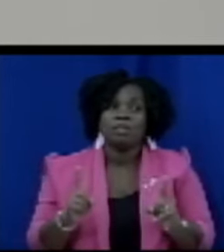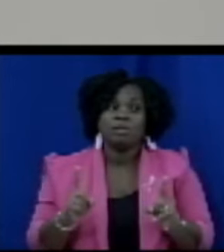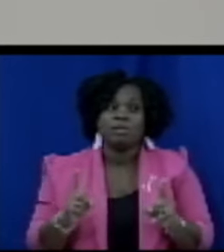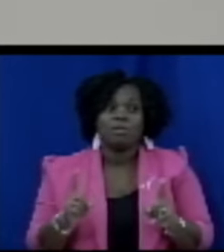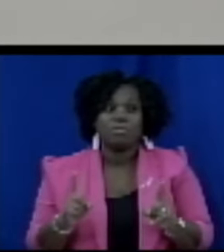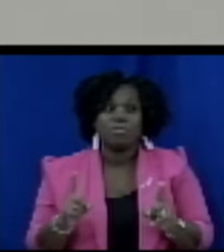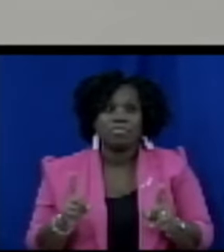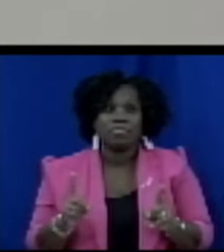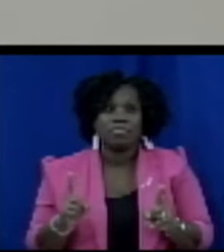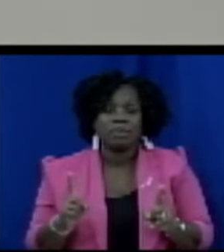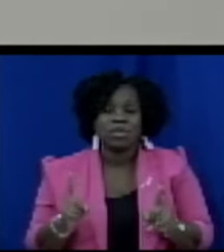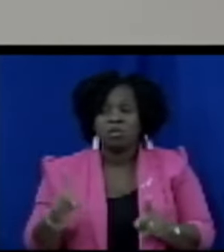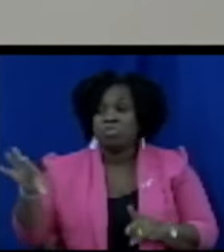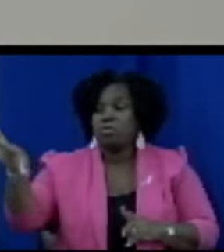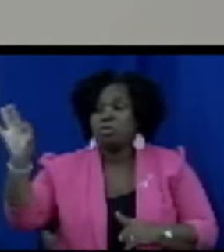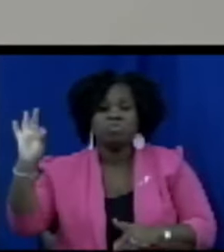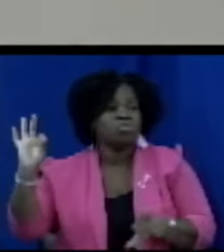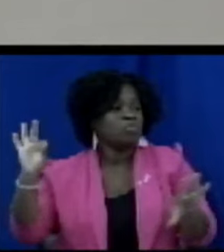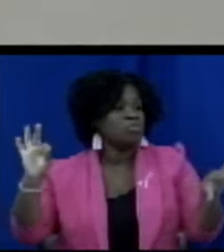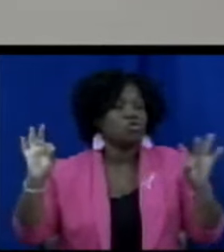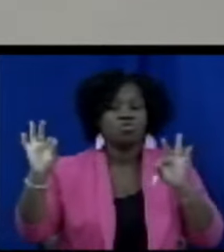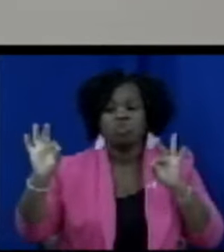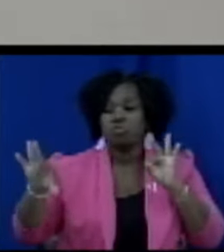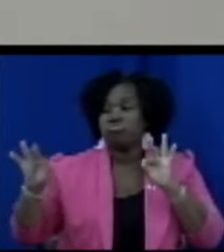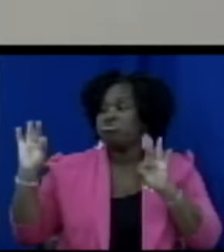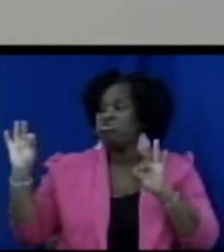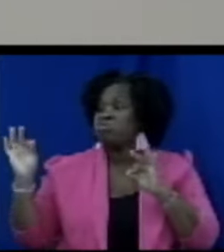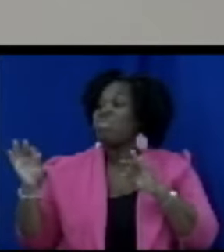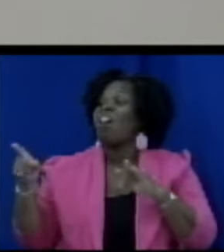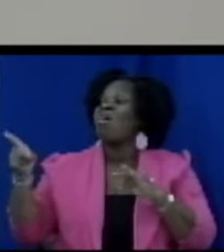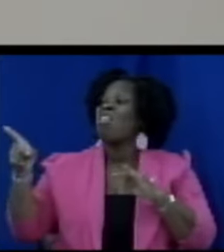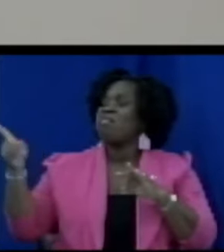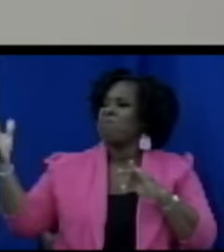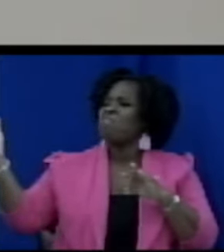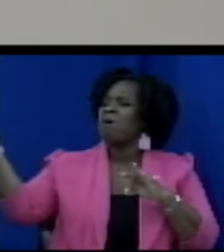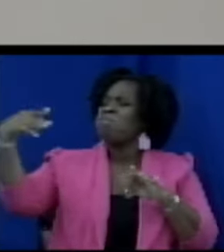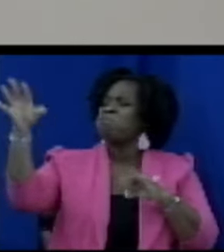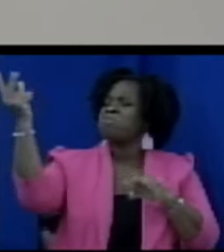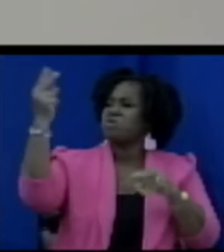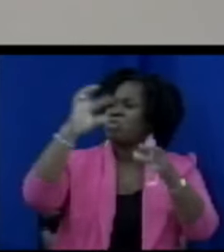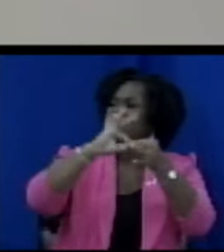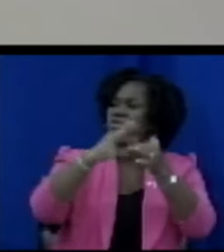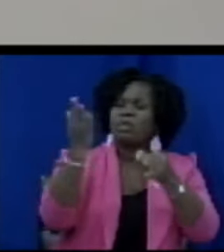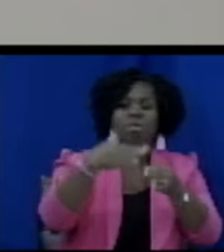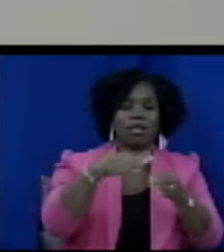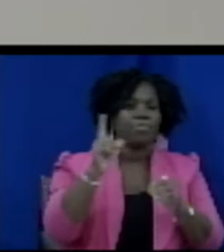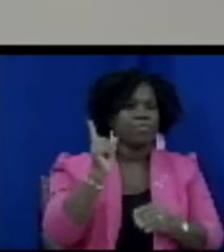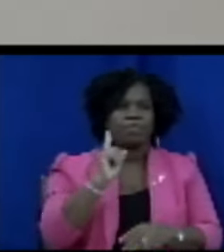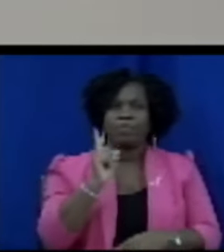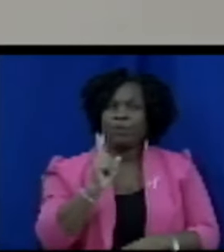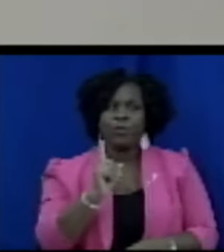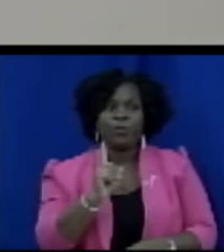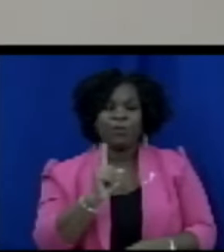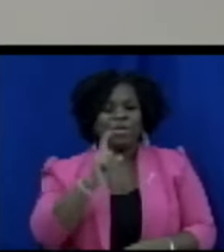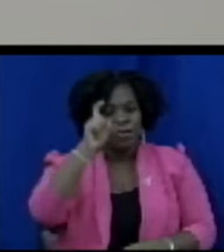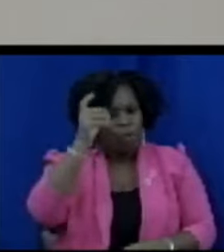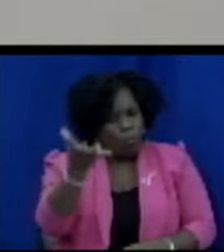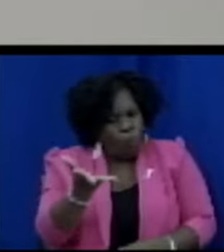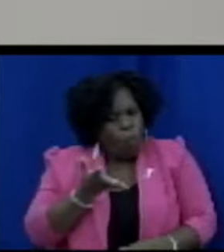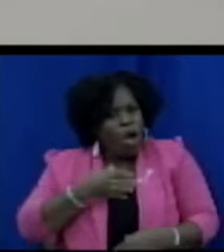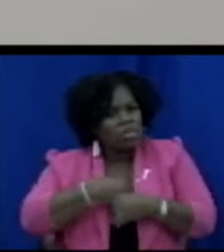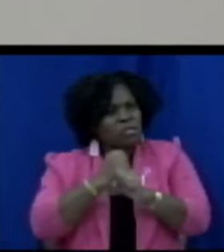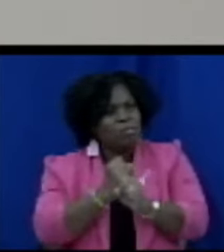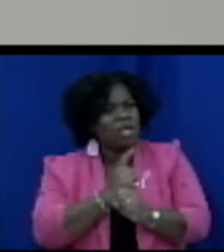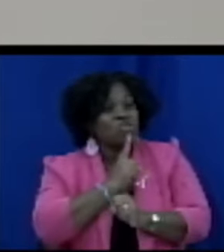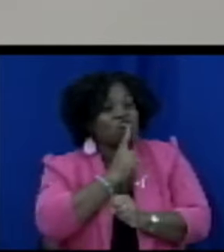fee just selecting persons to put on a board such of this because we want to ensure that